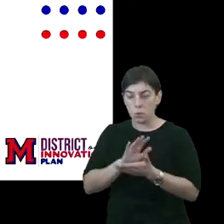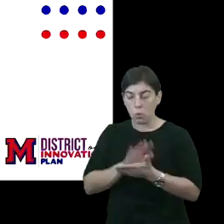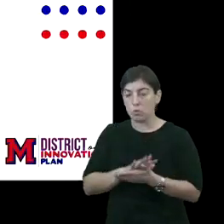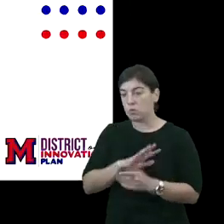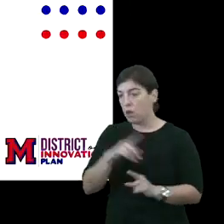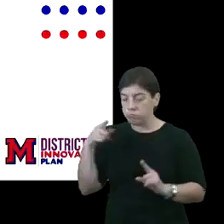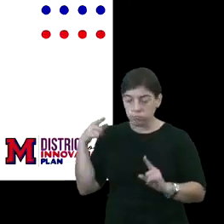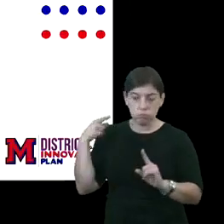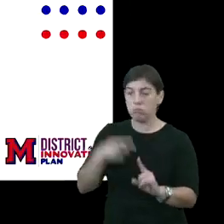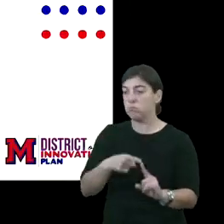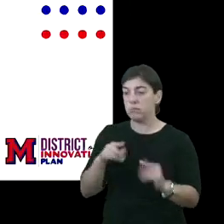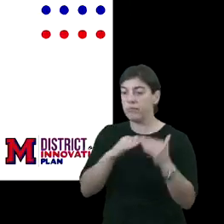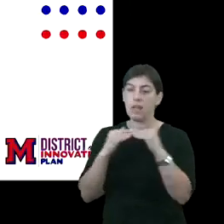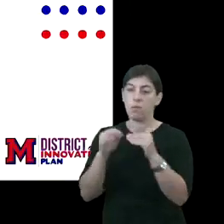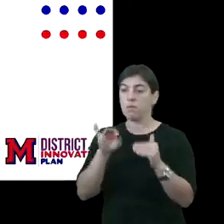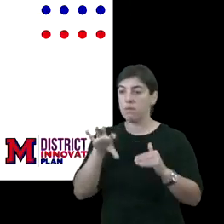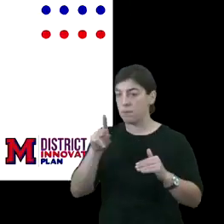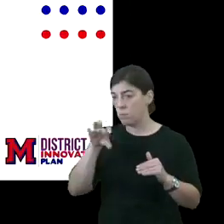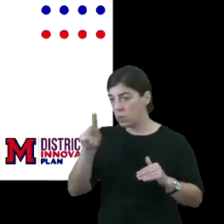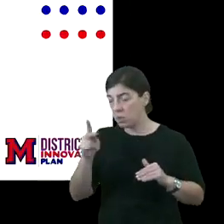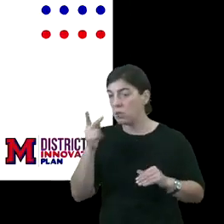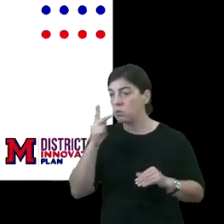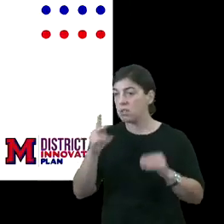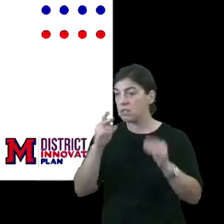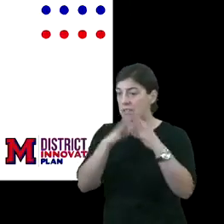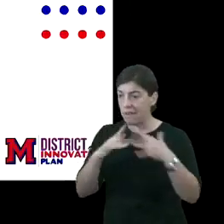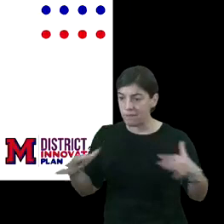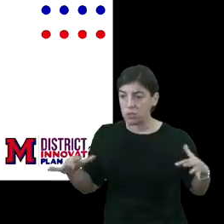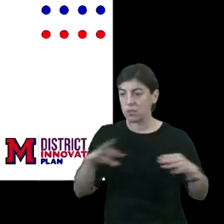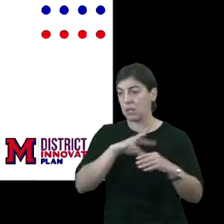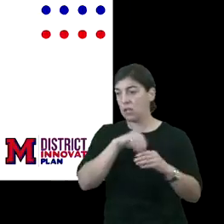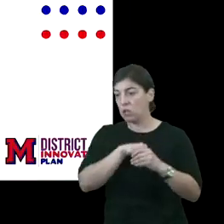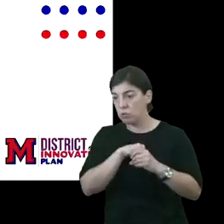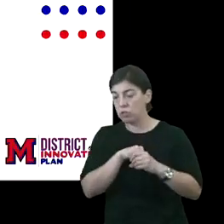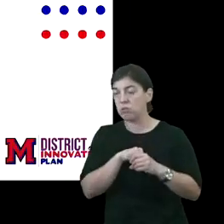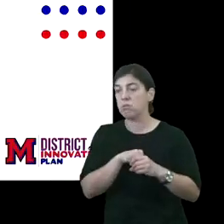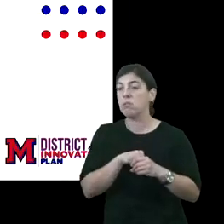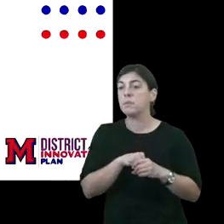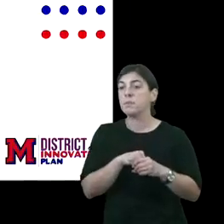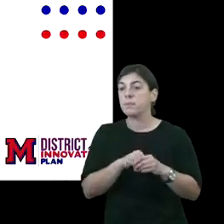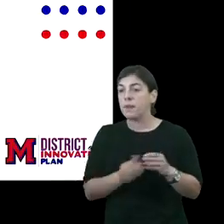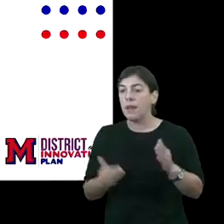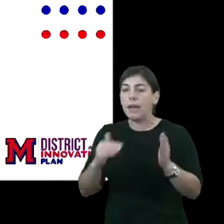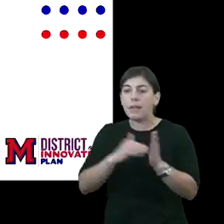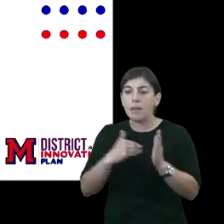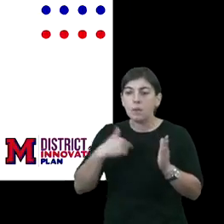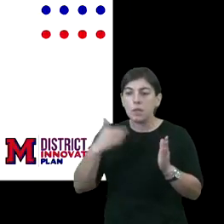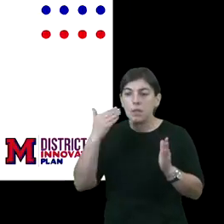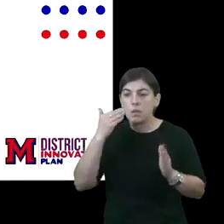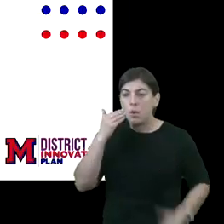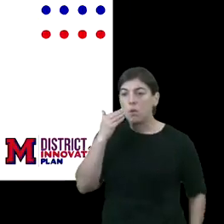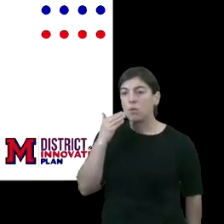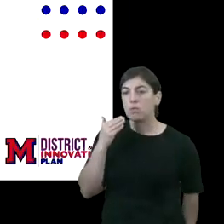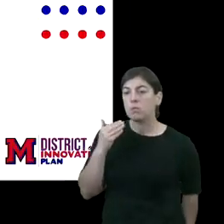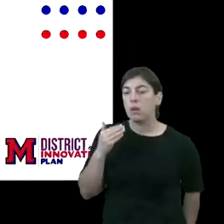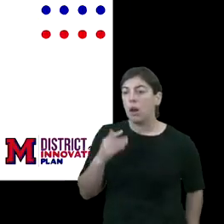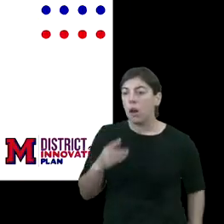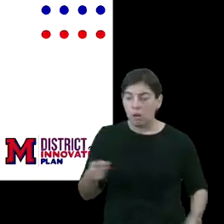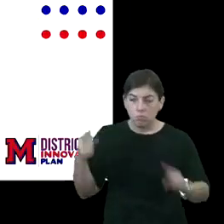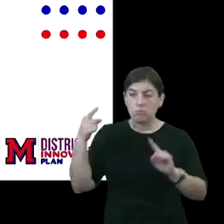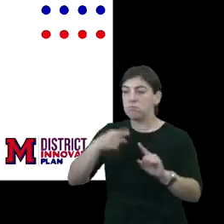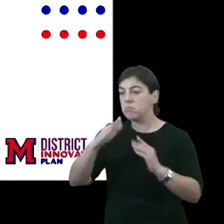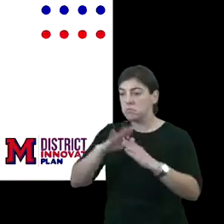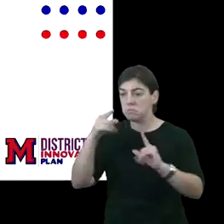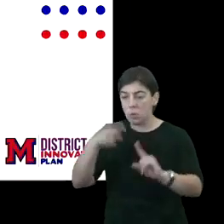core of the equity framework, you see diversity and inclusion. Again, we know that our ultimate goal is to